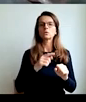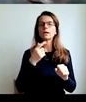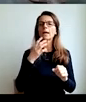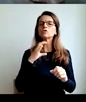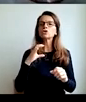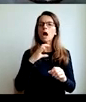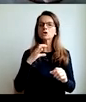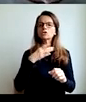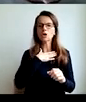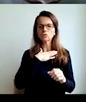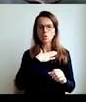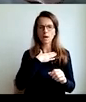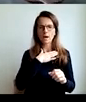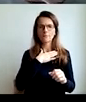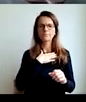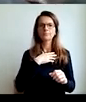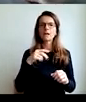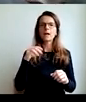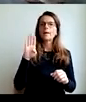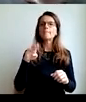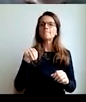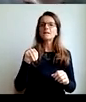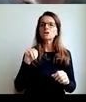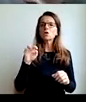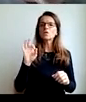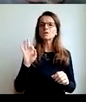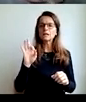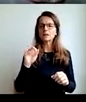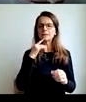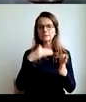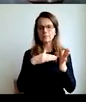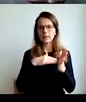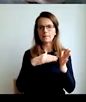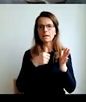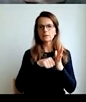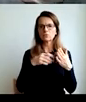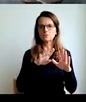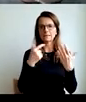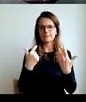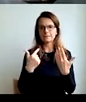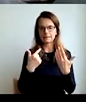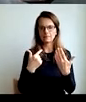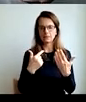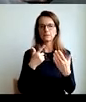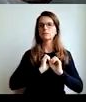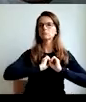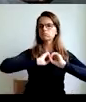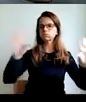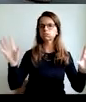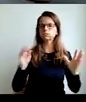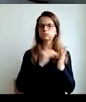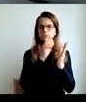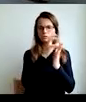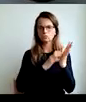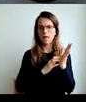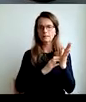we had the rejection, with Chicago's economic school, with Friedman, in 1970,